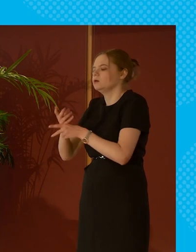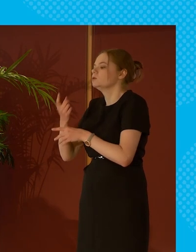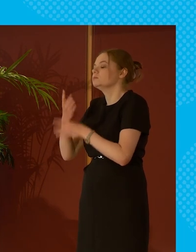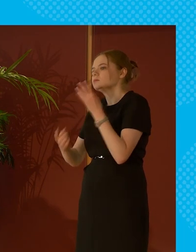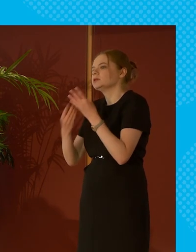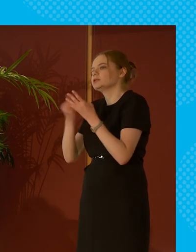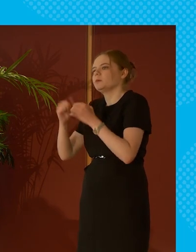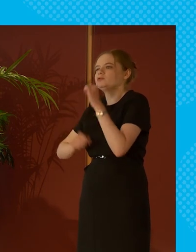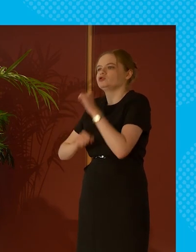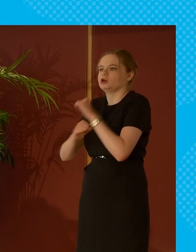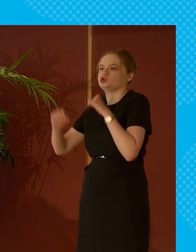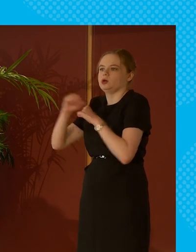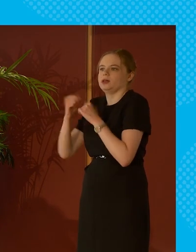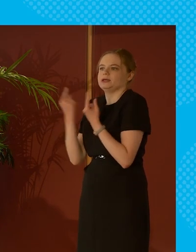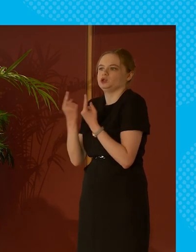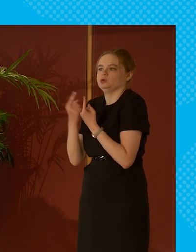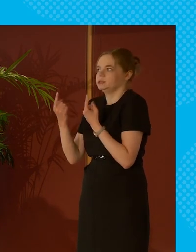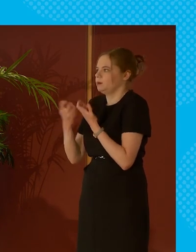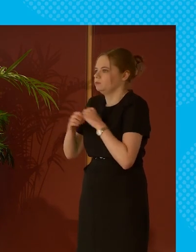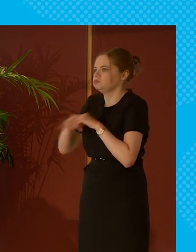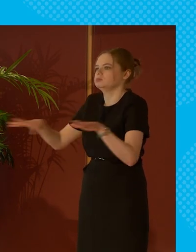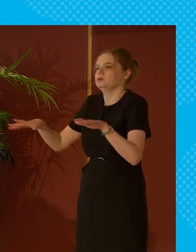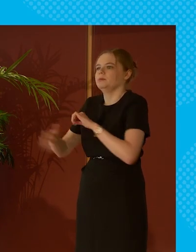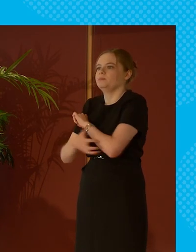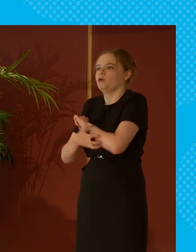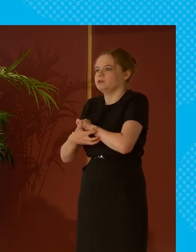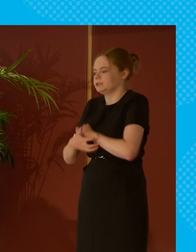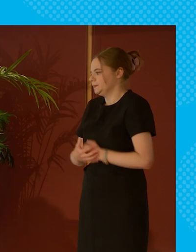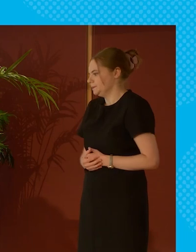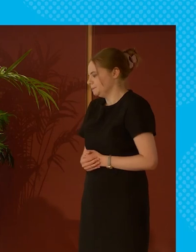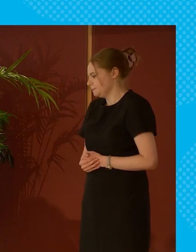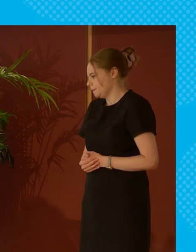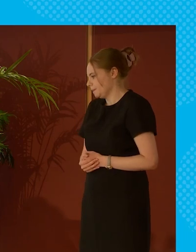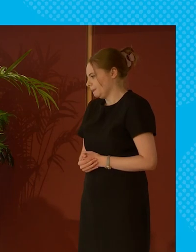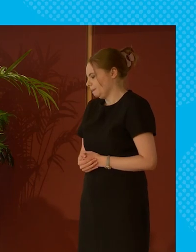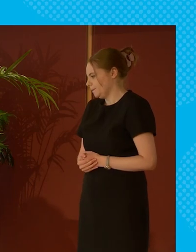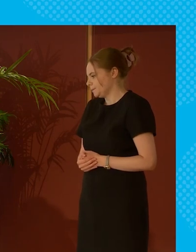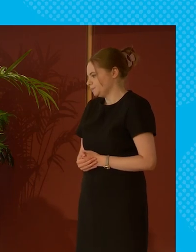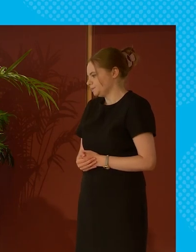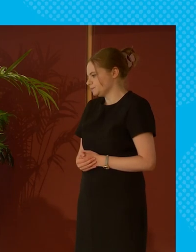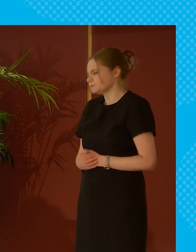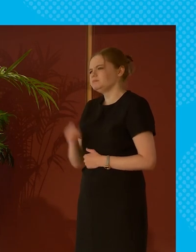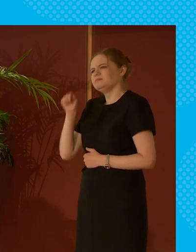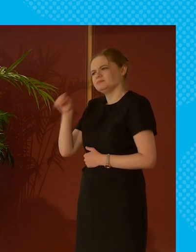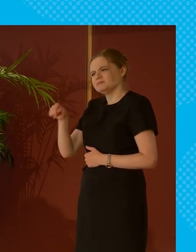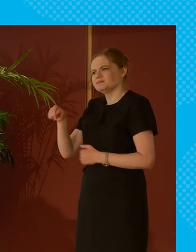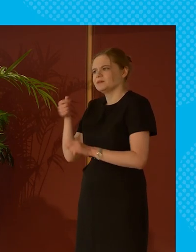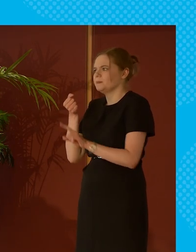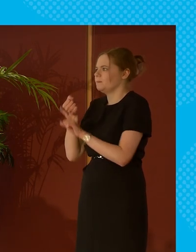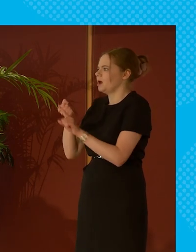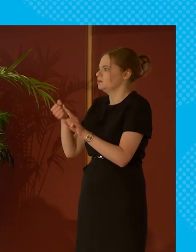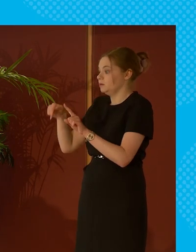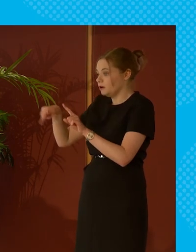issues that create poverty but the experience is such that um it impacts